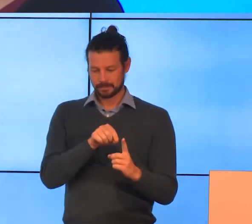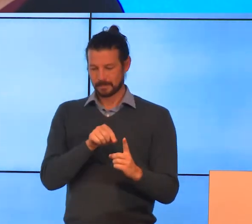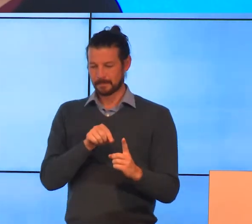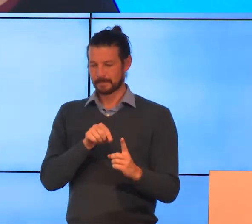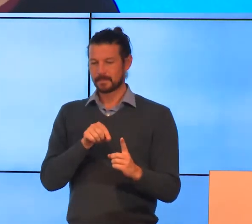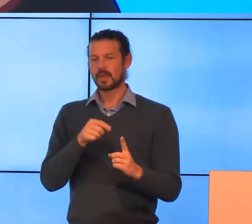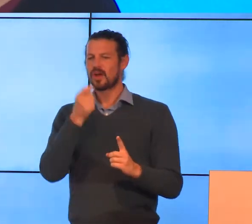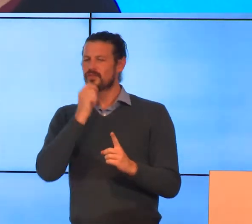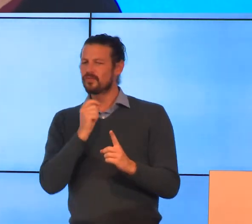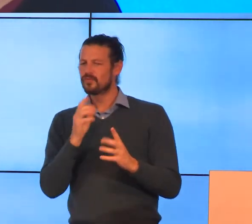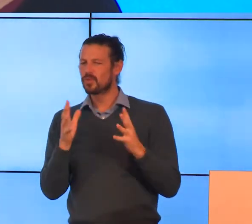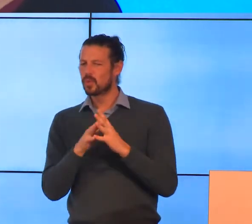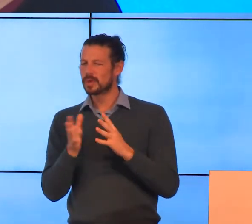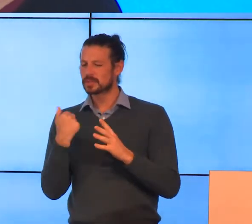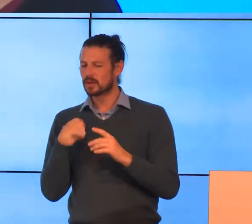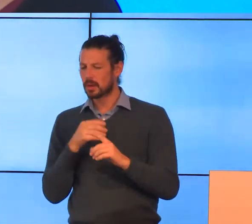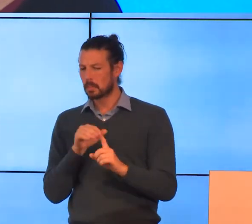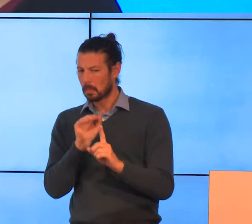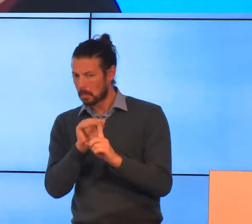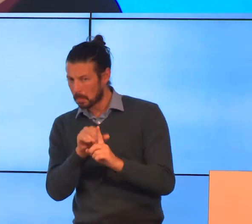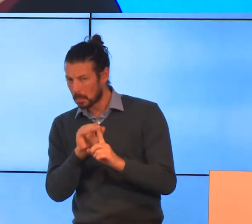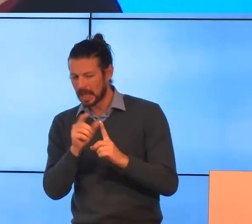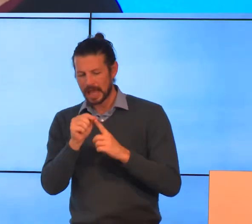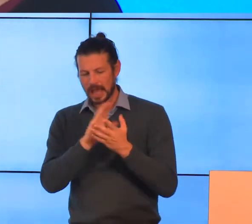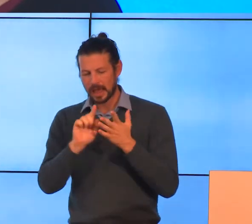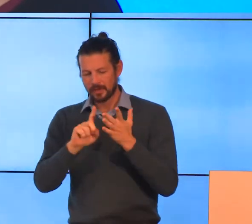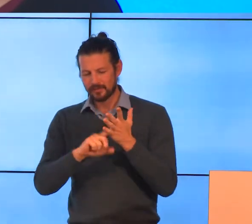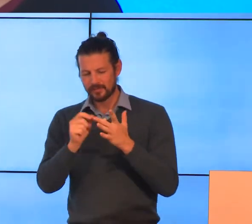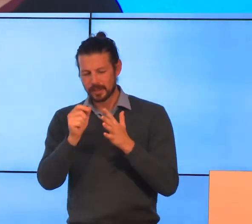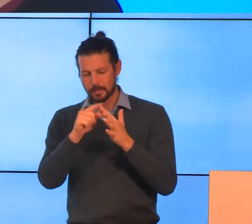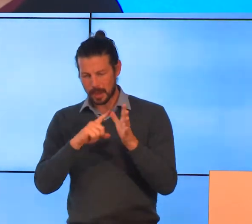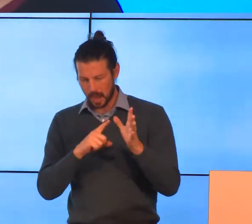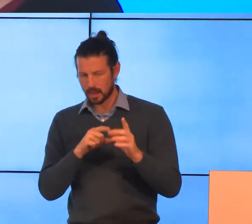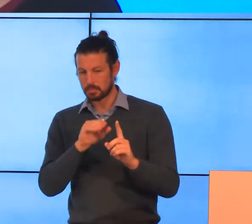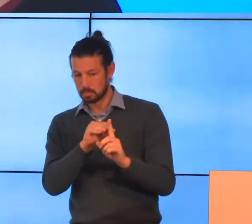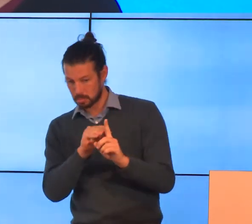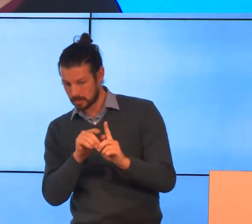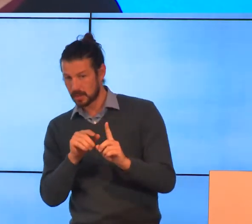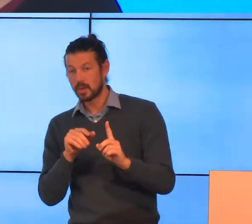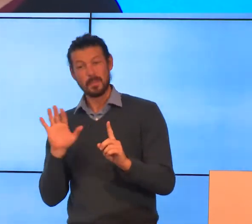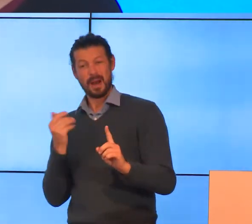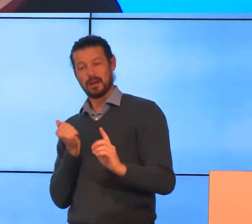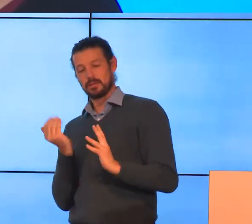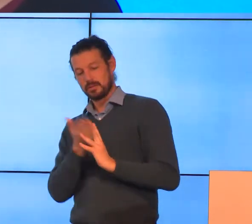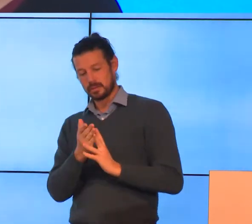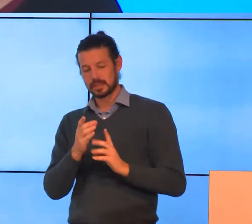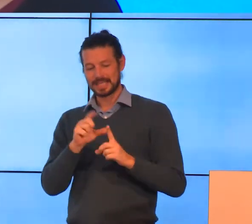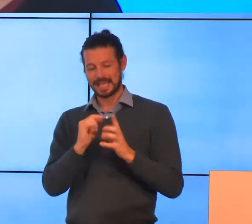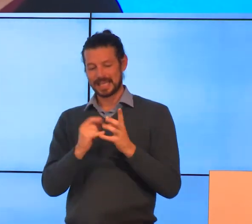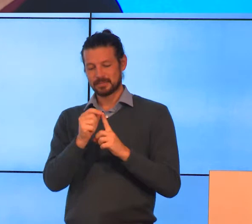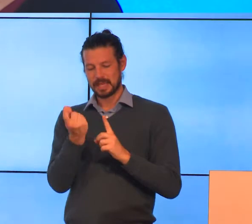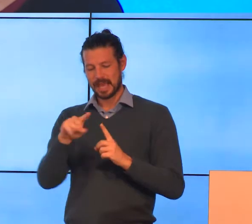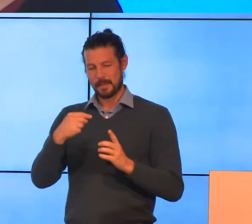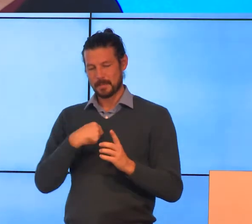I followed up with Philippa to see how she was going. We had sent her a copy of DSP and Me in